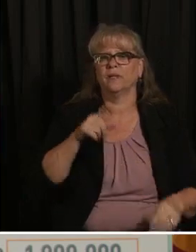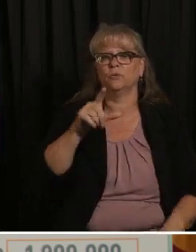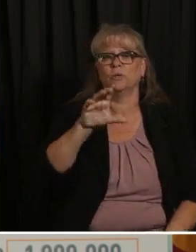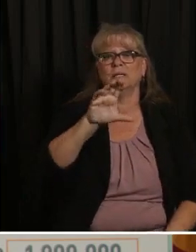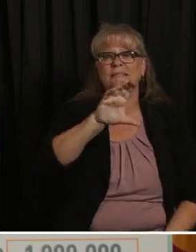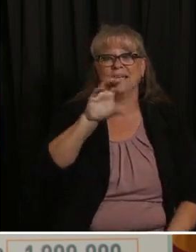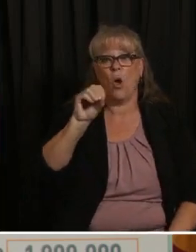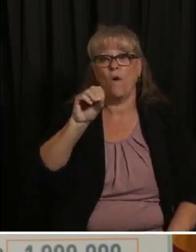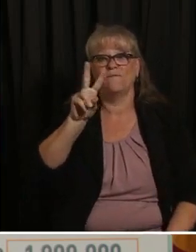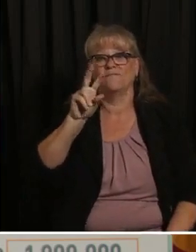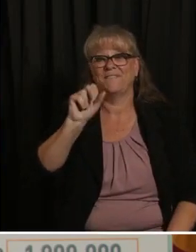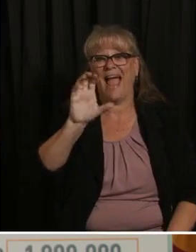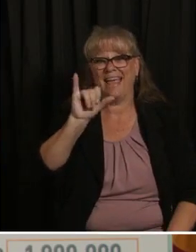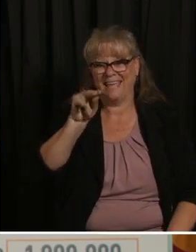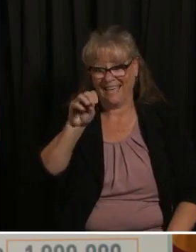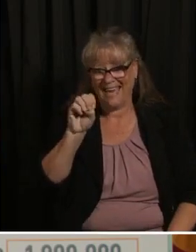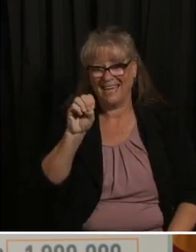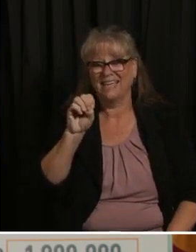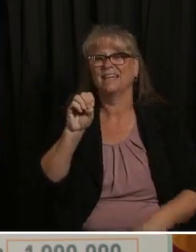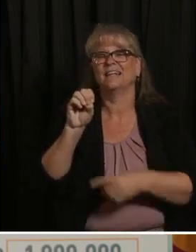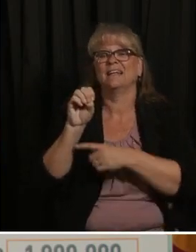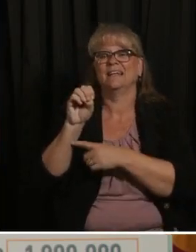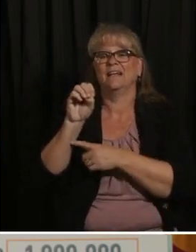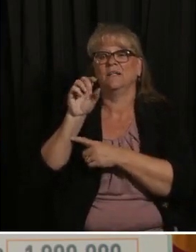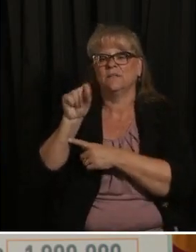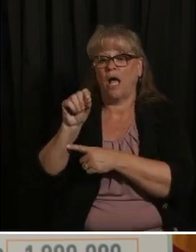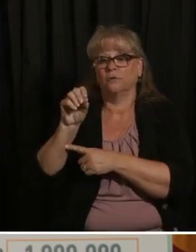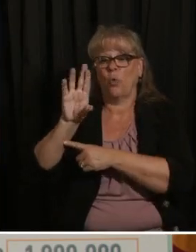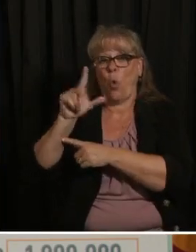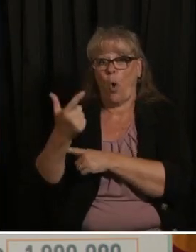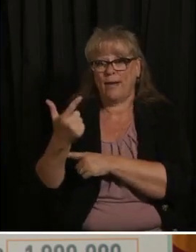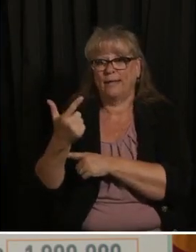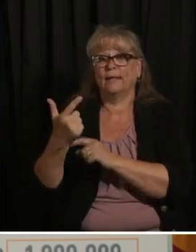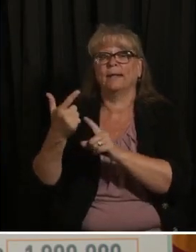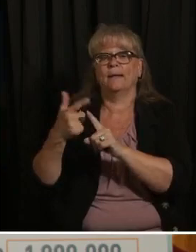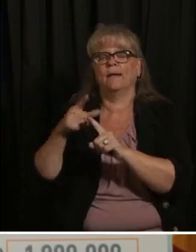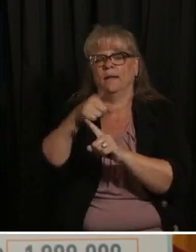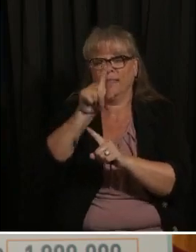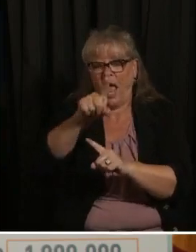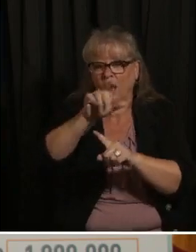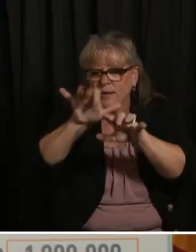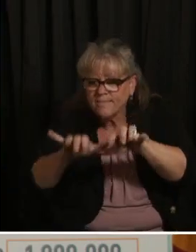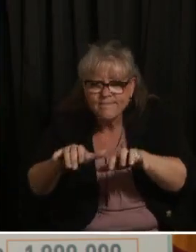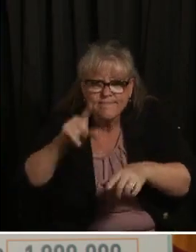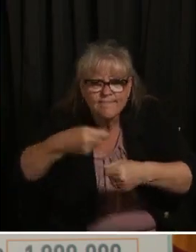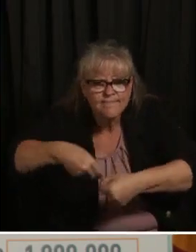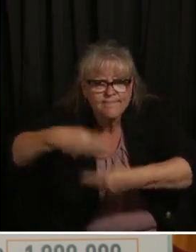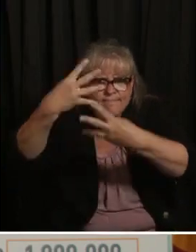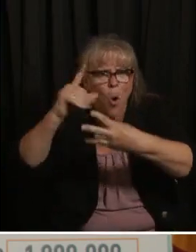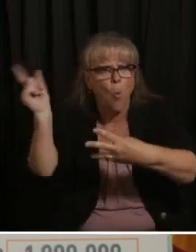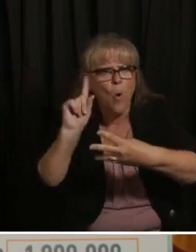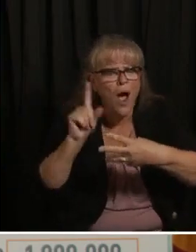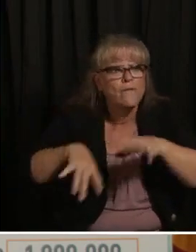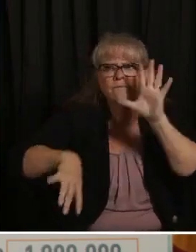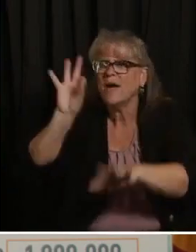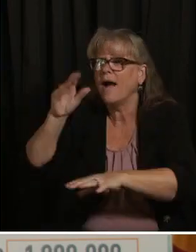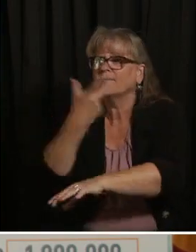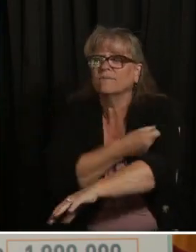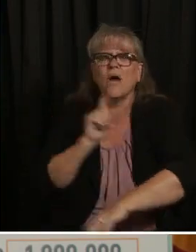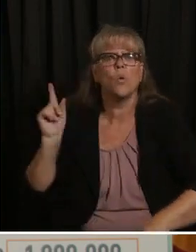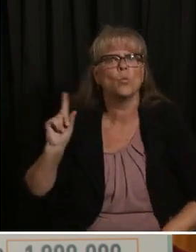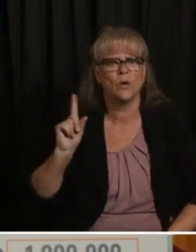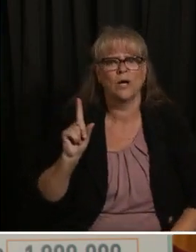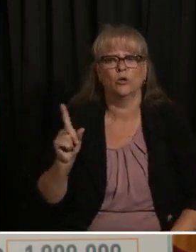safeway albertson's uh your local pharmacy your local doctor's office you can also call 877